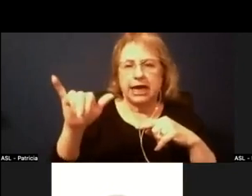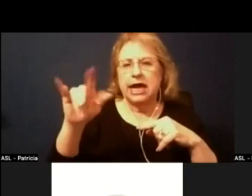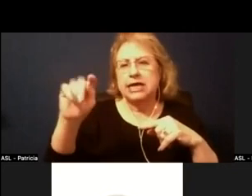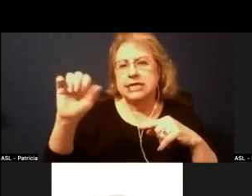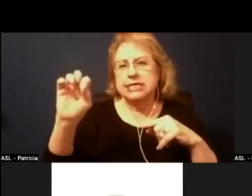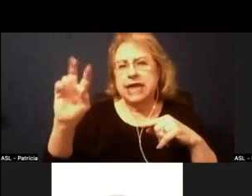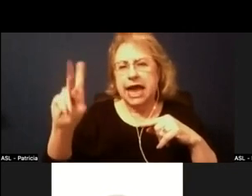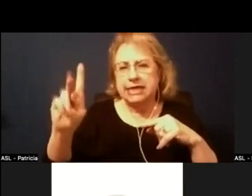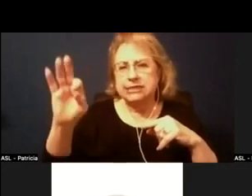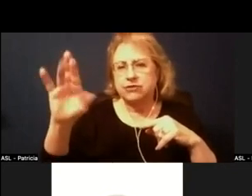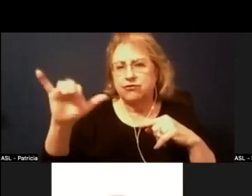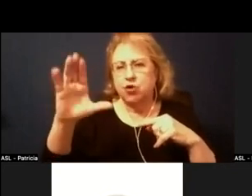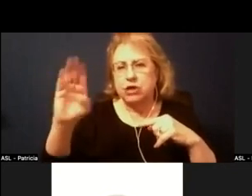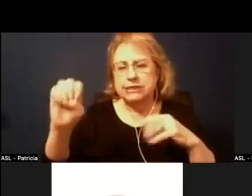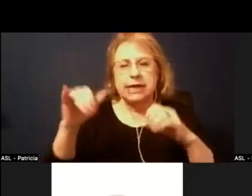another really good meeting.